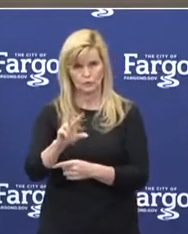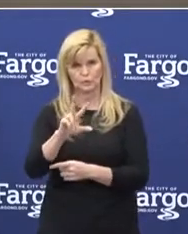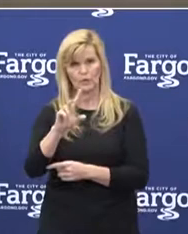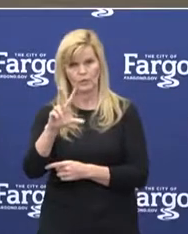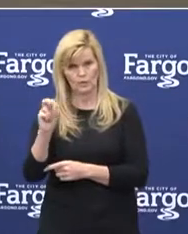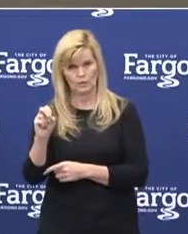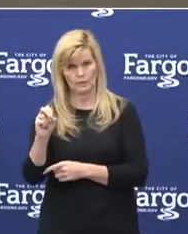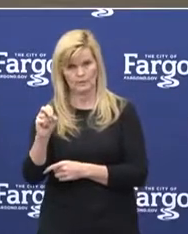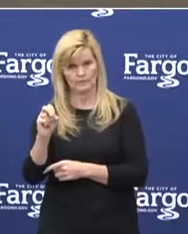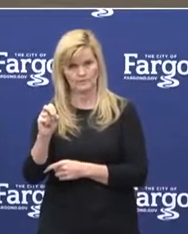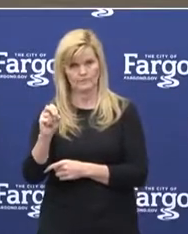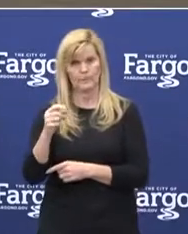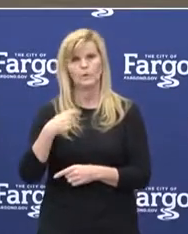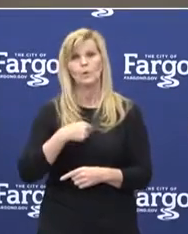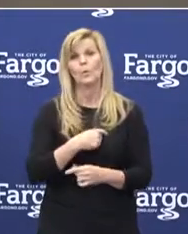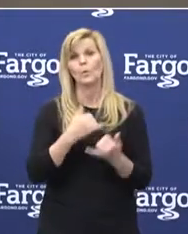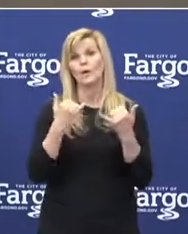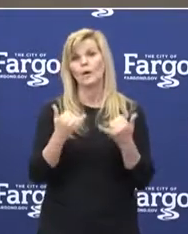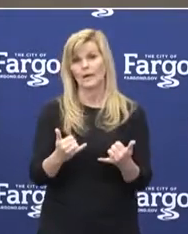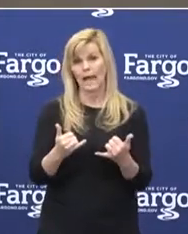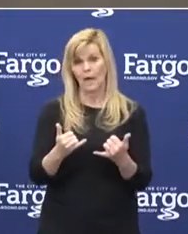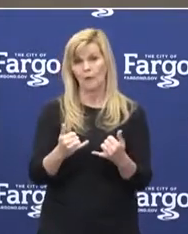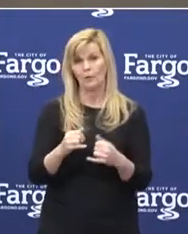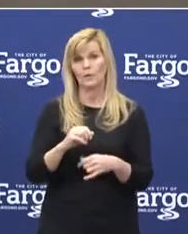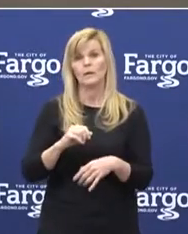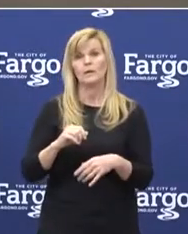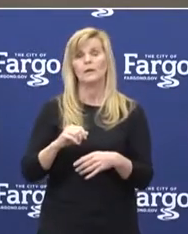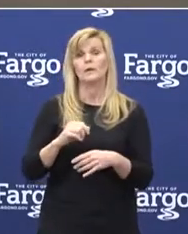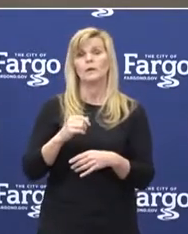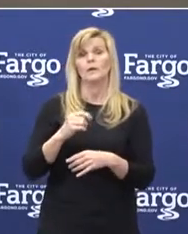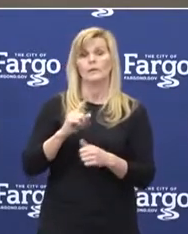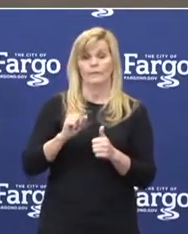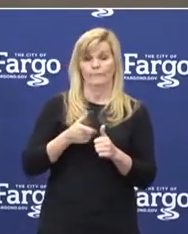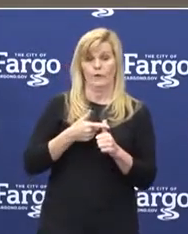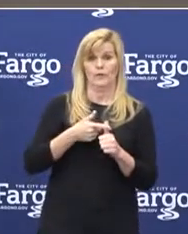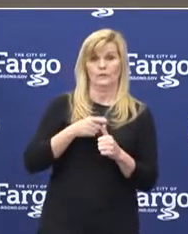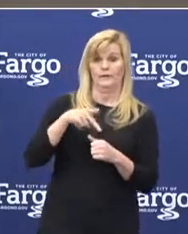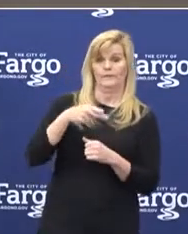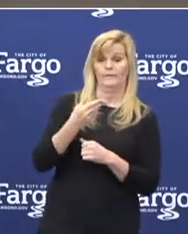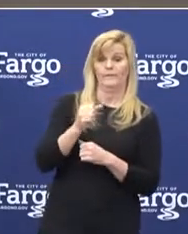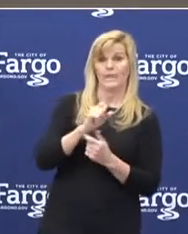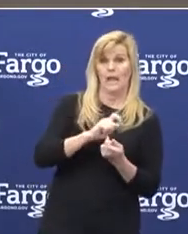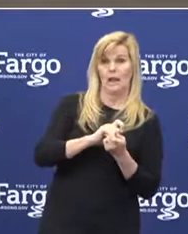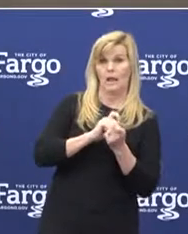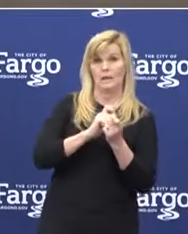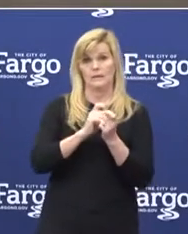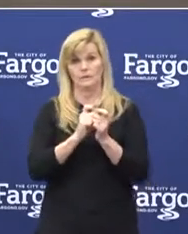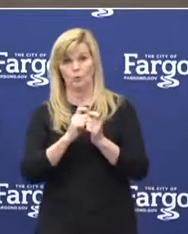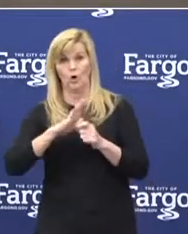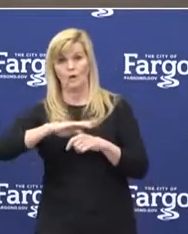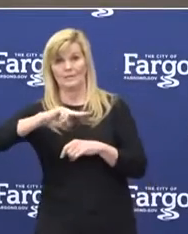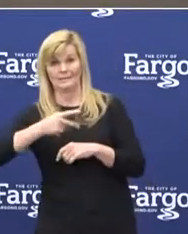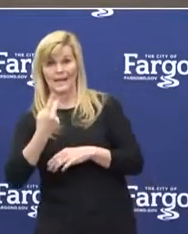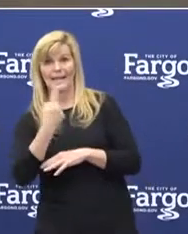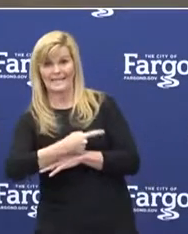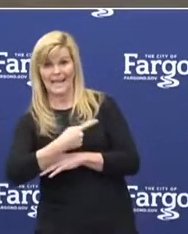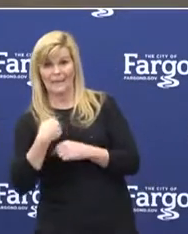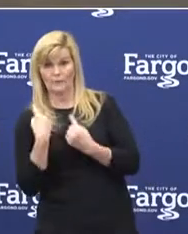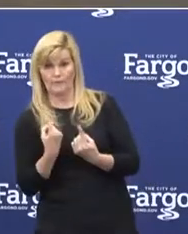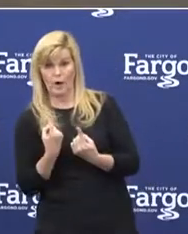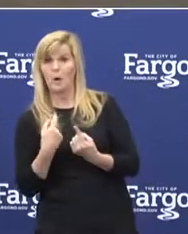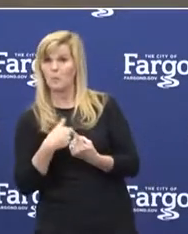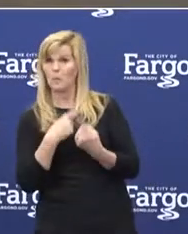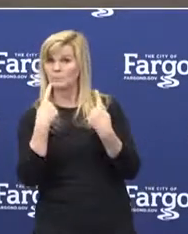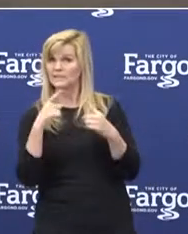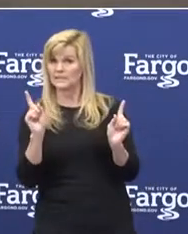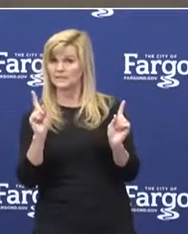We are now more than two days into first phase and I am pleased to say that we have been successful so far. We had a commission